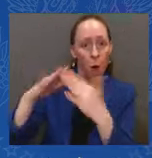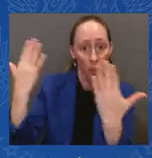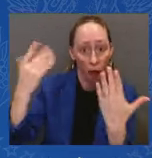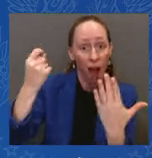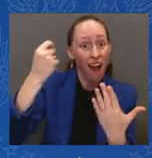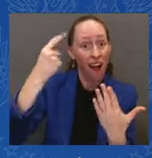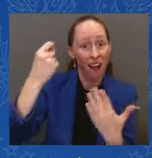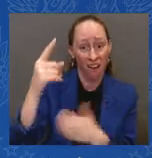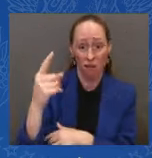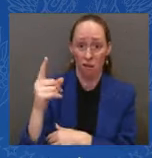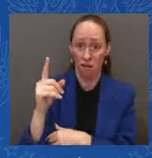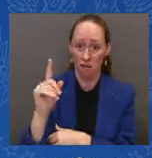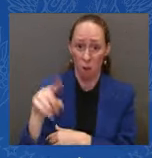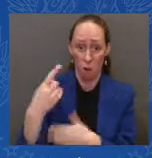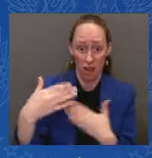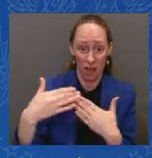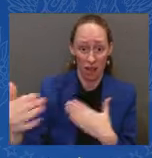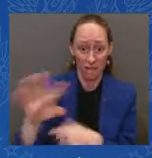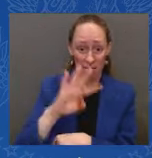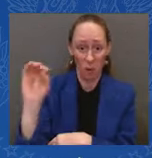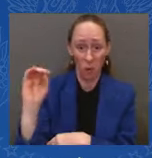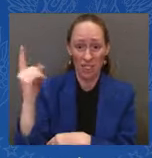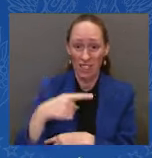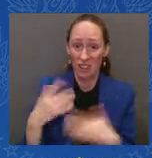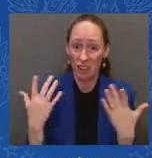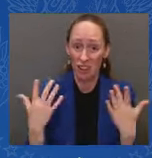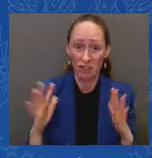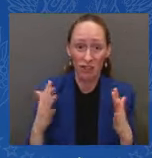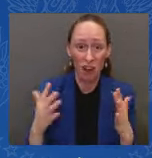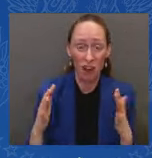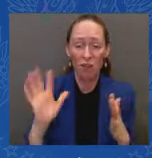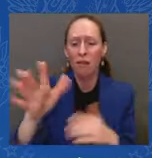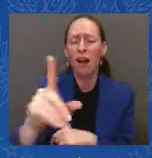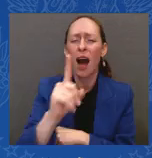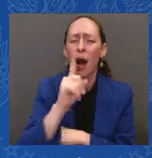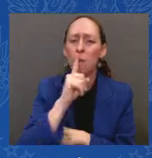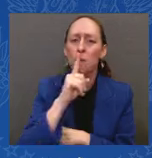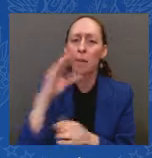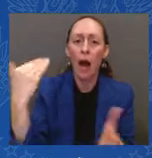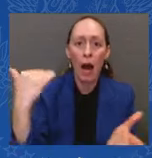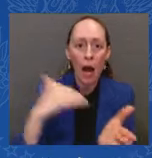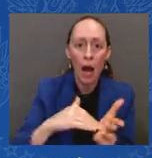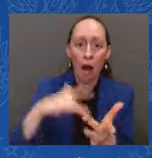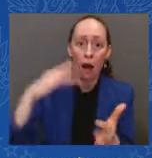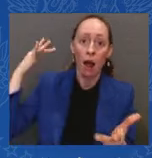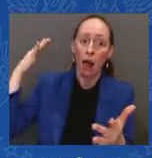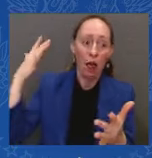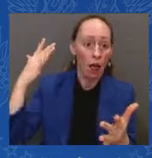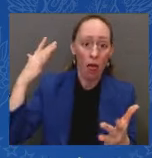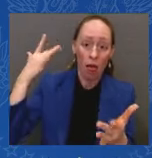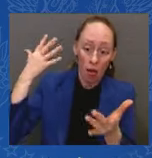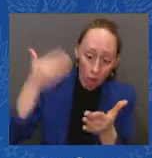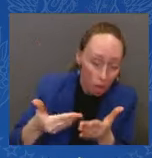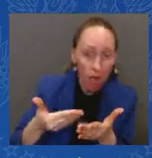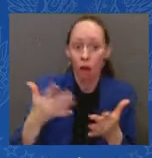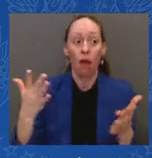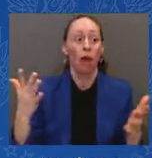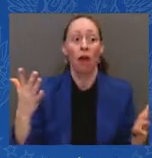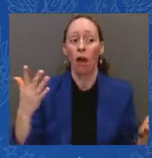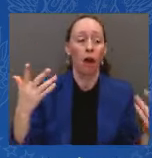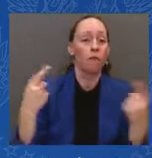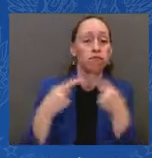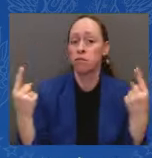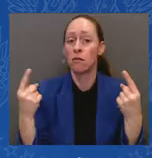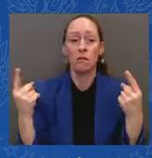an 11th-hour decision of brinksmanship that threatens to shut down the government. And we know what we have to do.